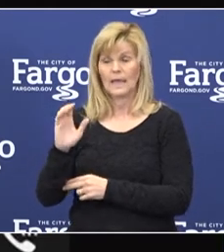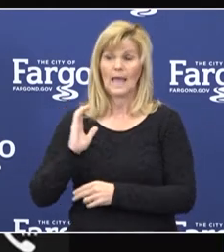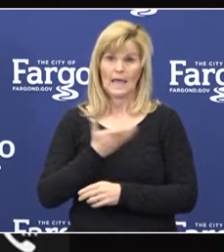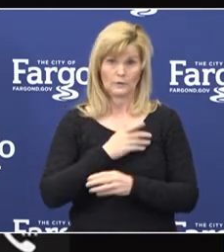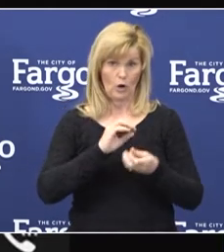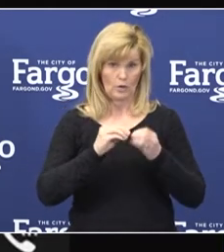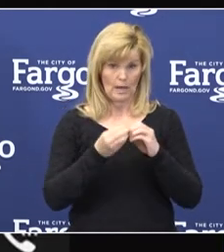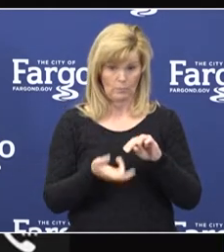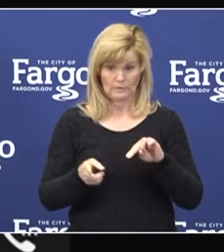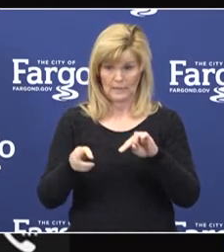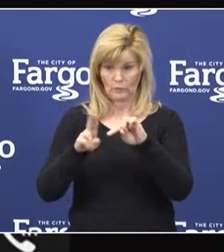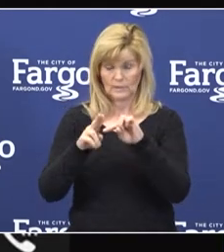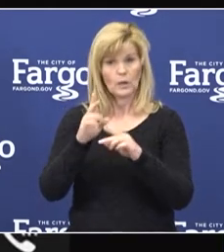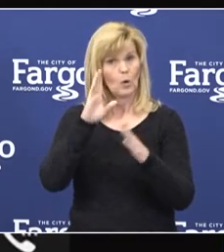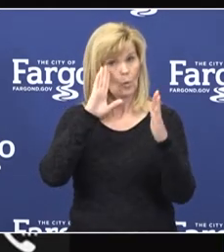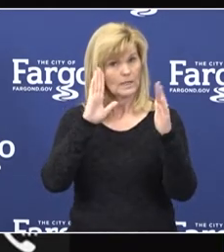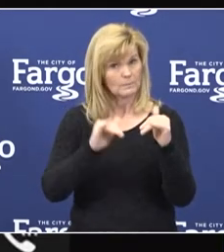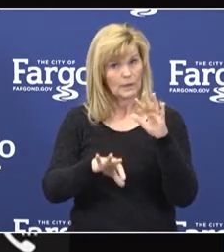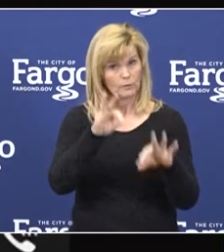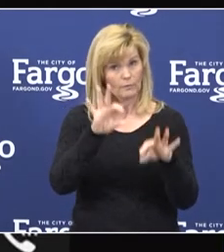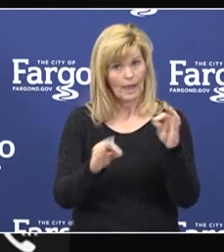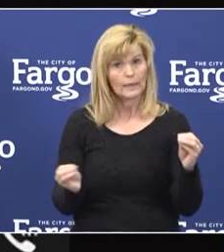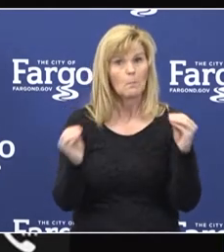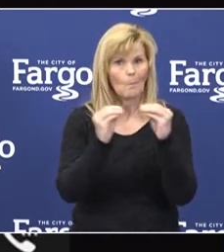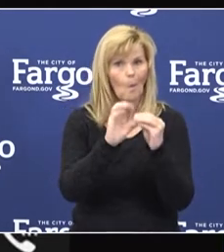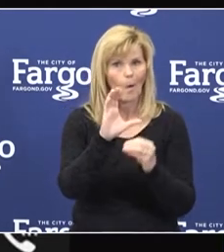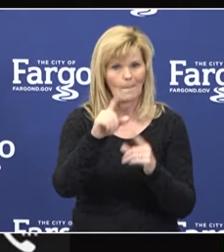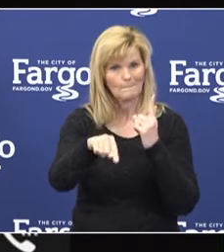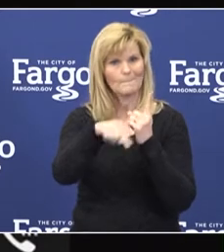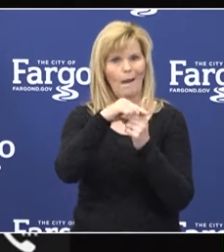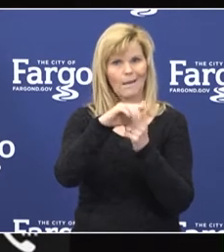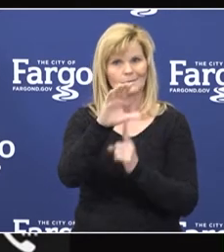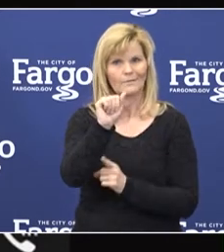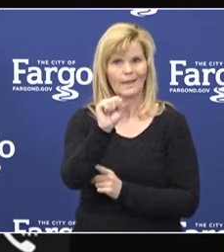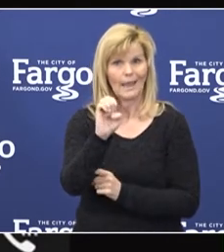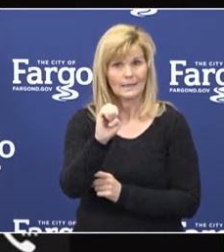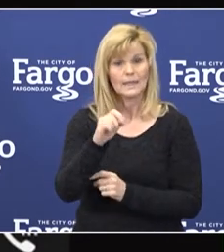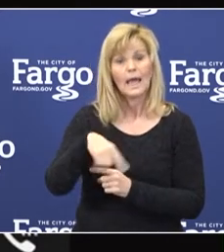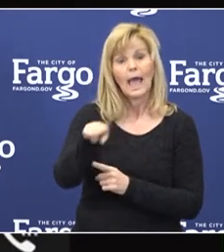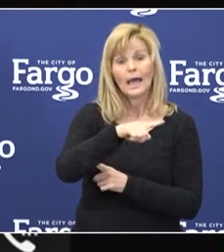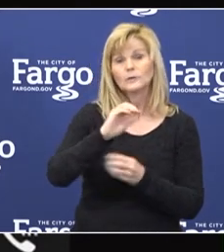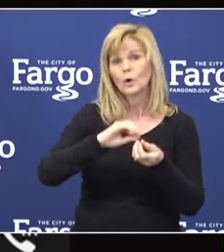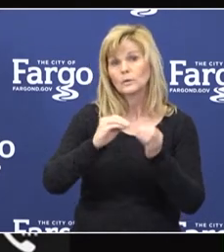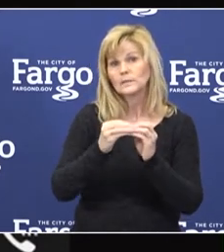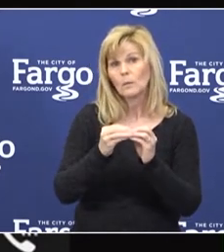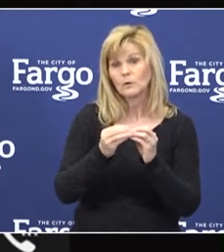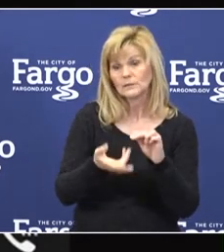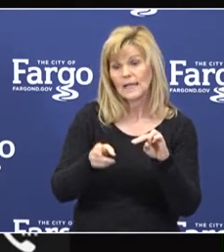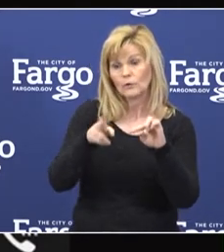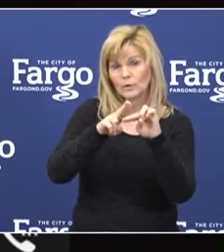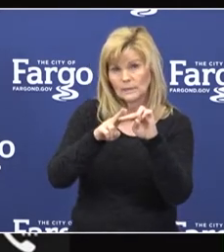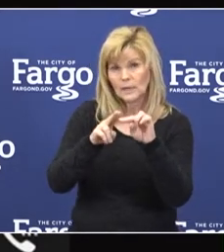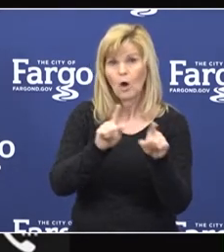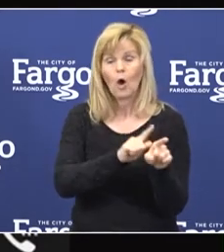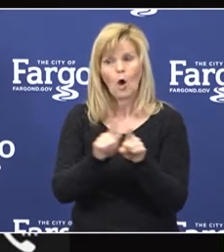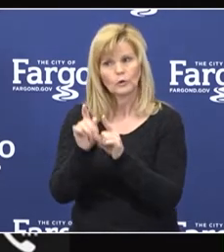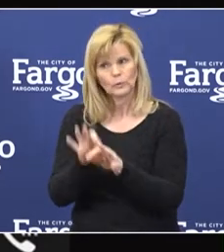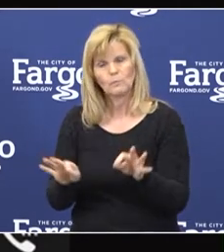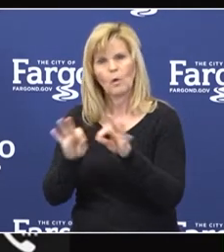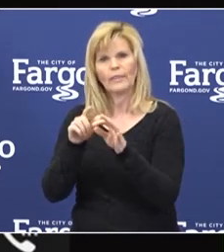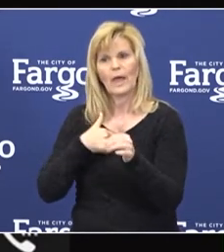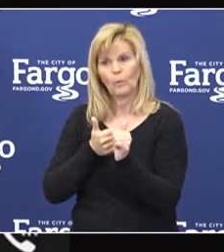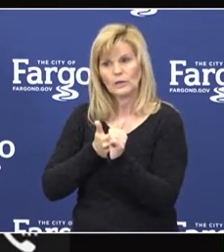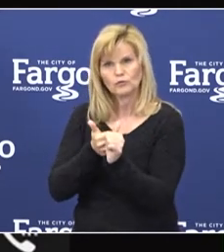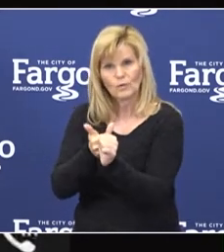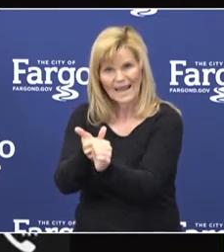area, we expect to identify more positive cases. As positive cases increase, so does our need for contact tracing. Another